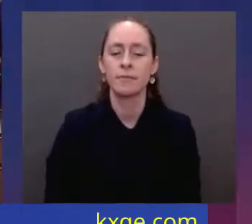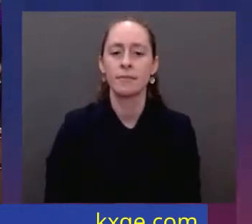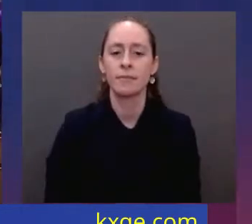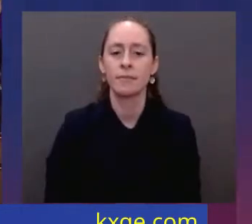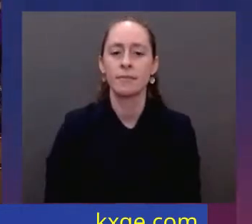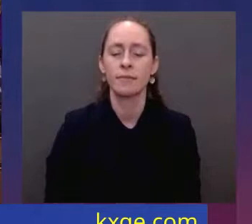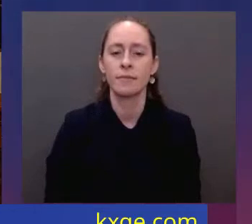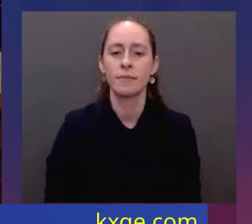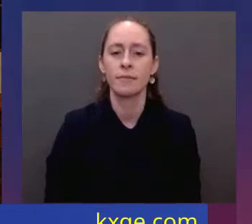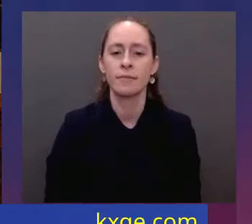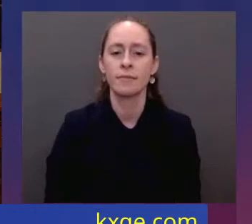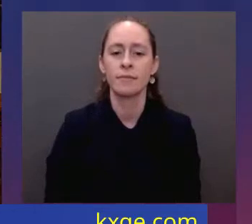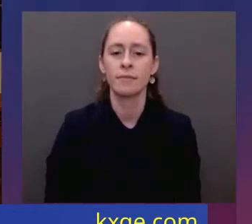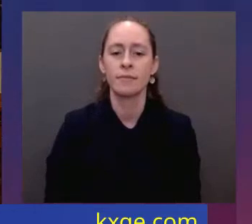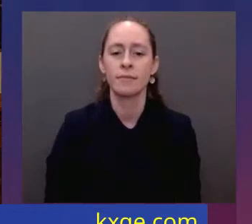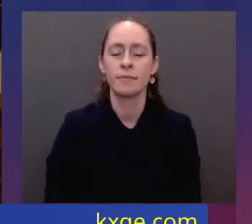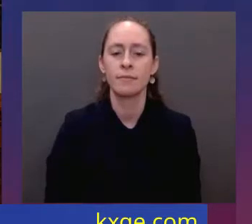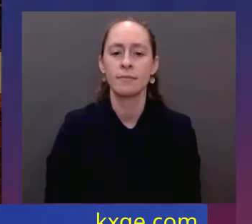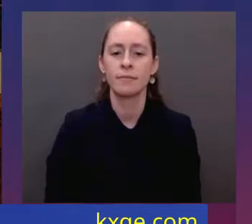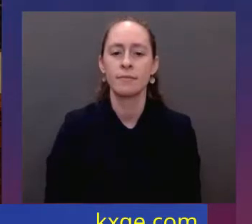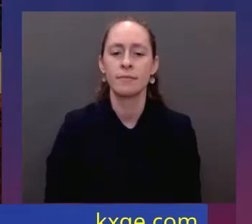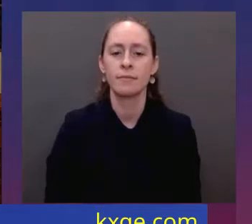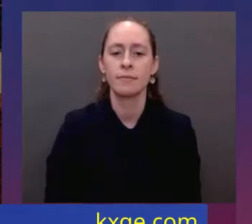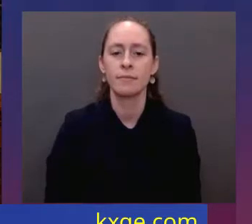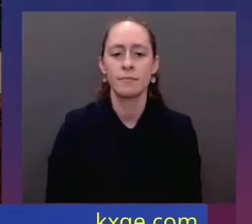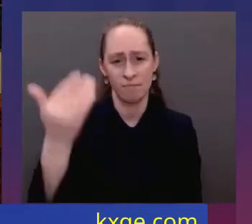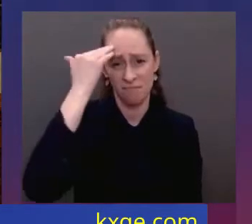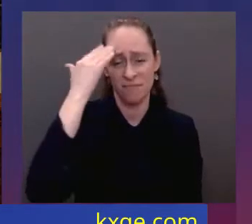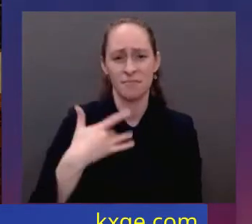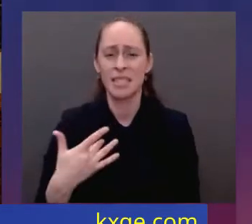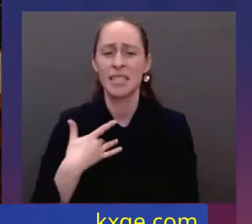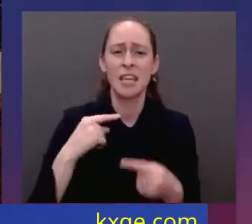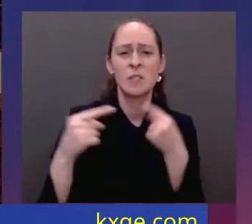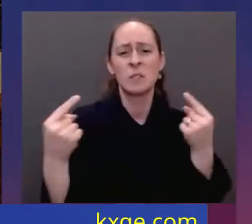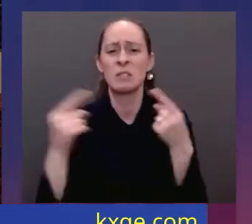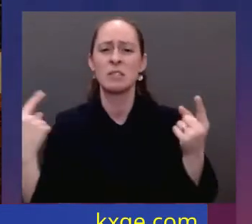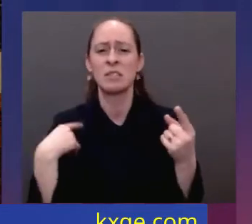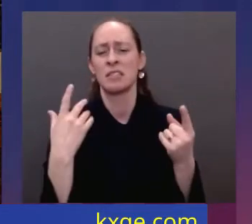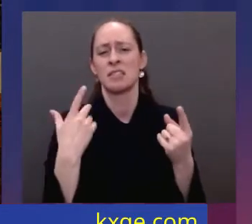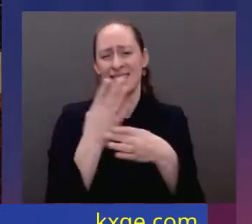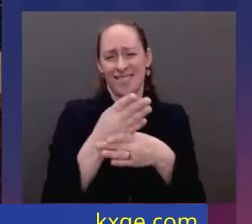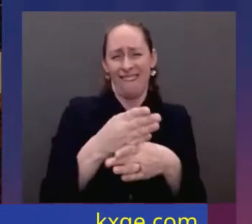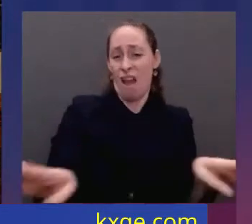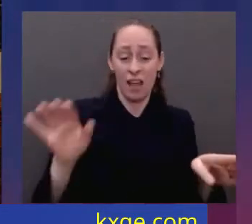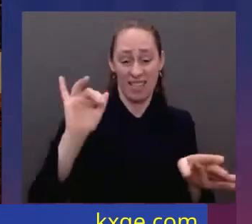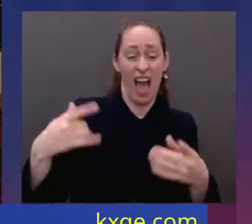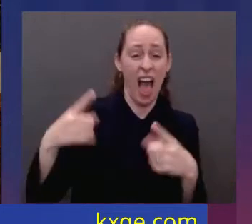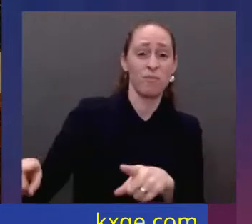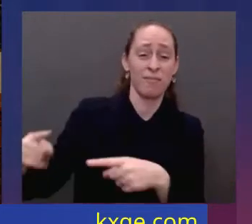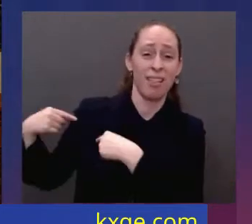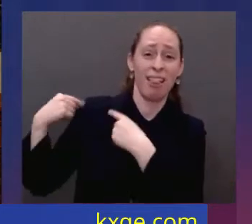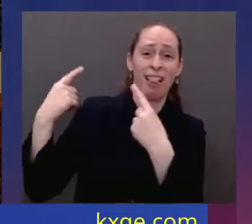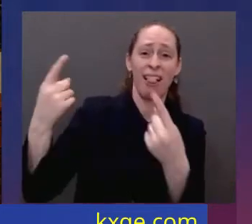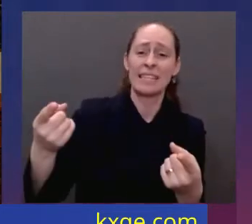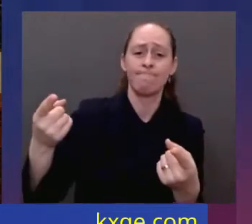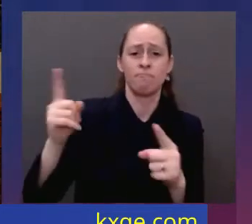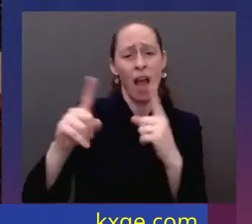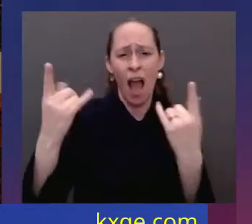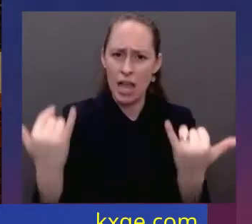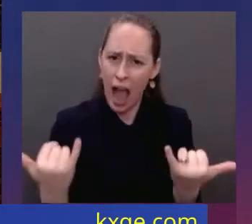We can't change how divided we've been. There's a long time in coming, but we can change how to move forward on COVID-19 and other issues that we must face together.